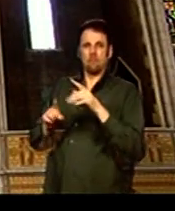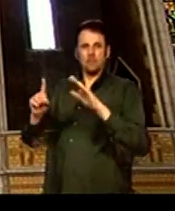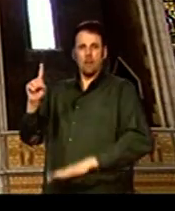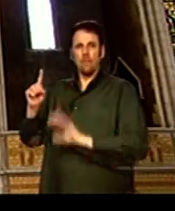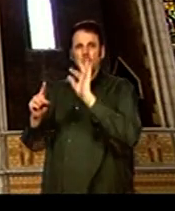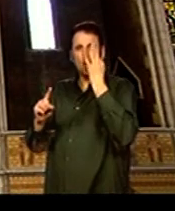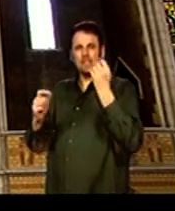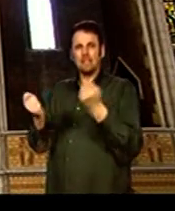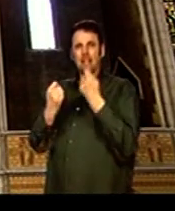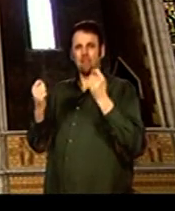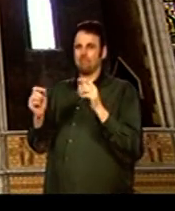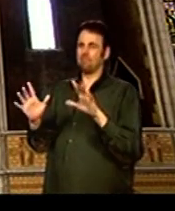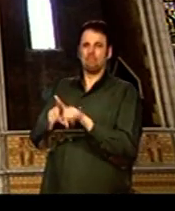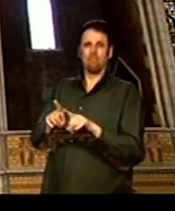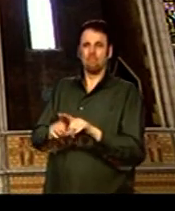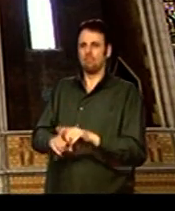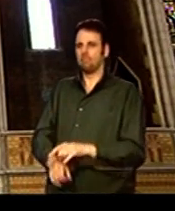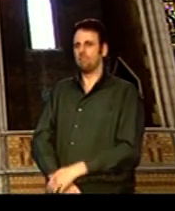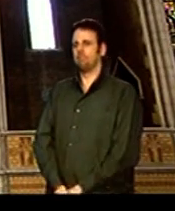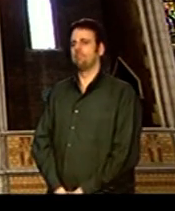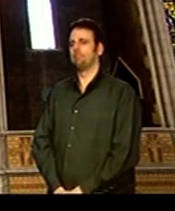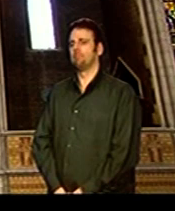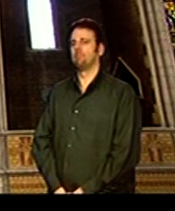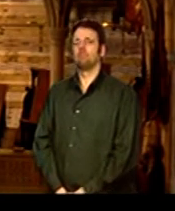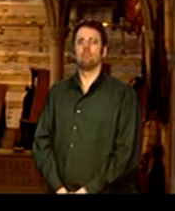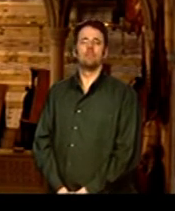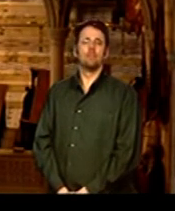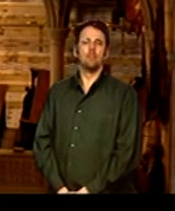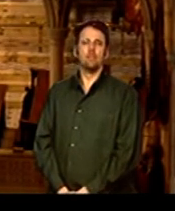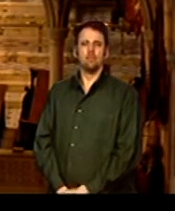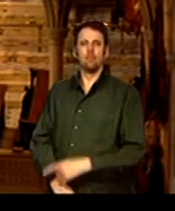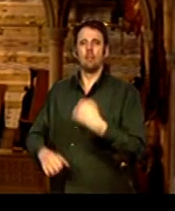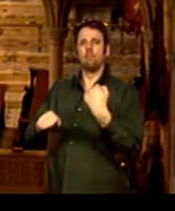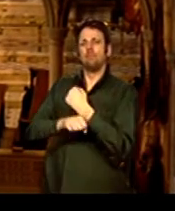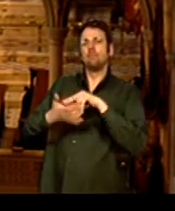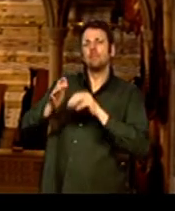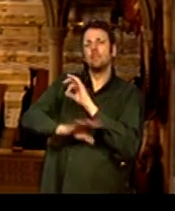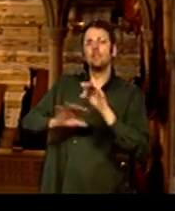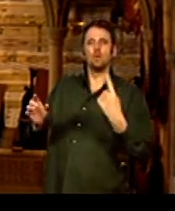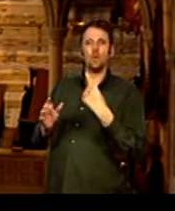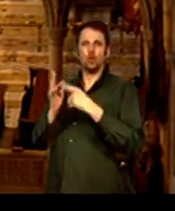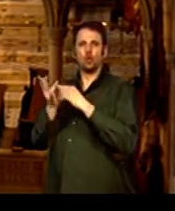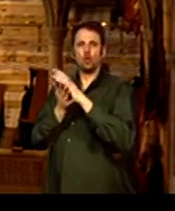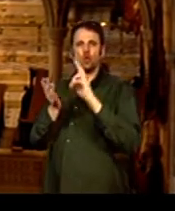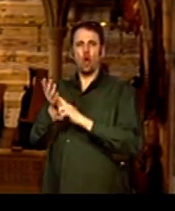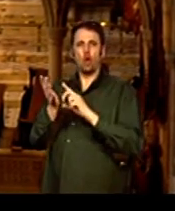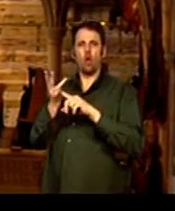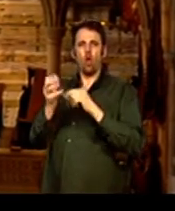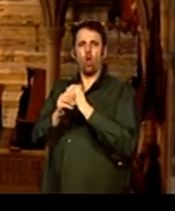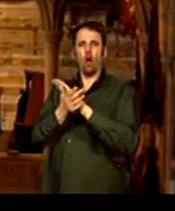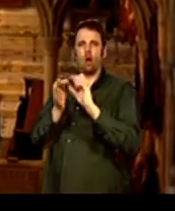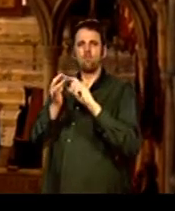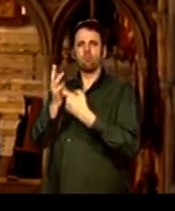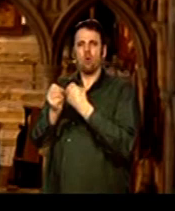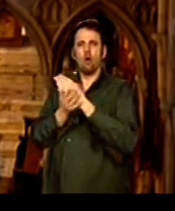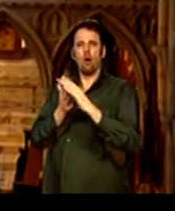great cathedrals of southern France and Italy. It was built by a highly successful Gothic revival